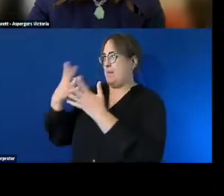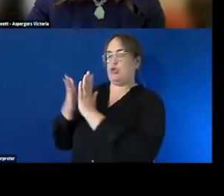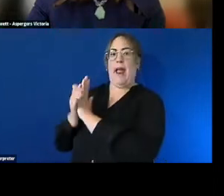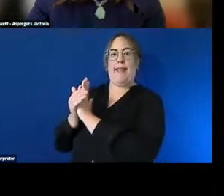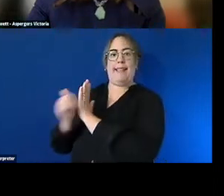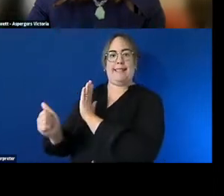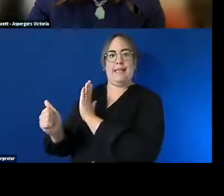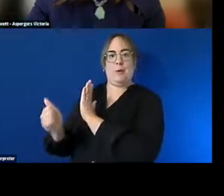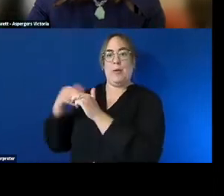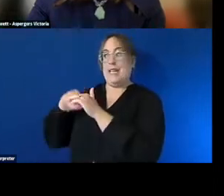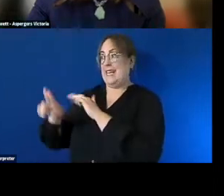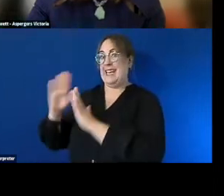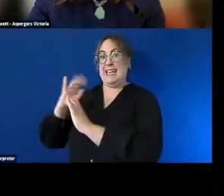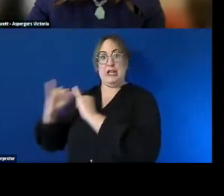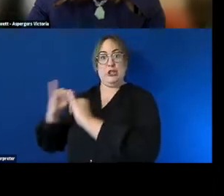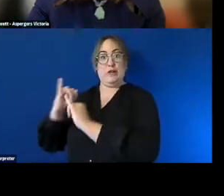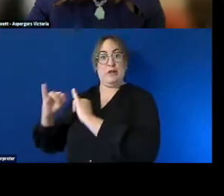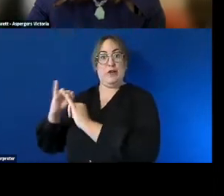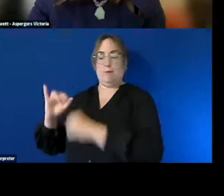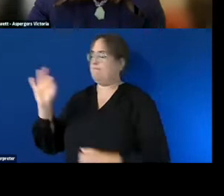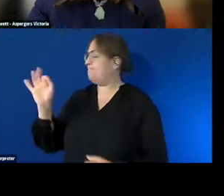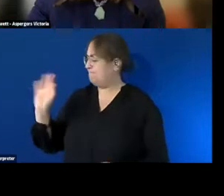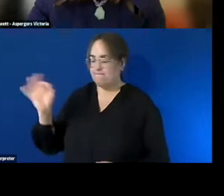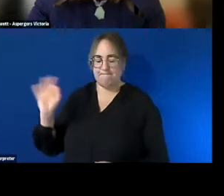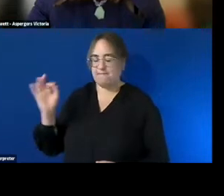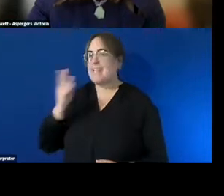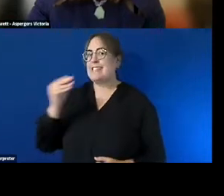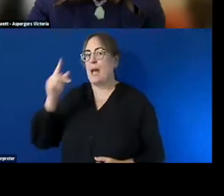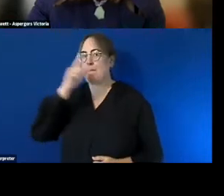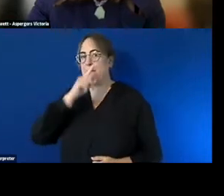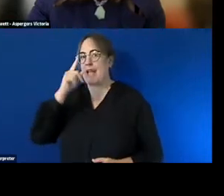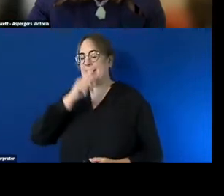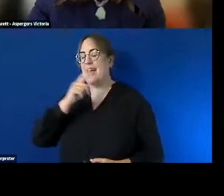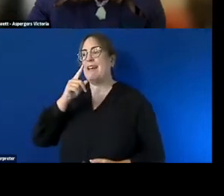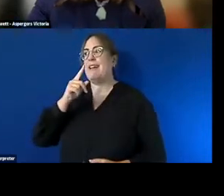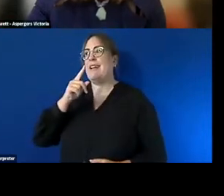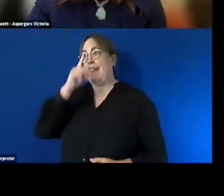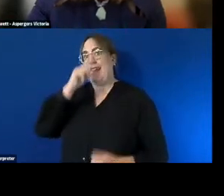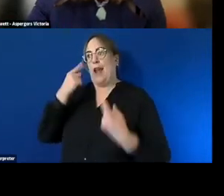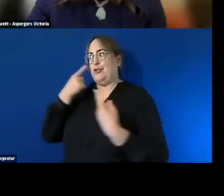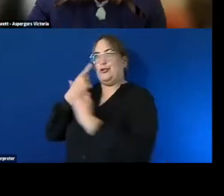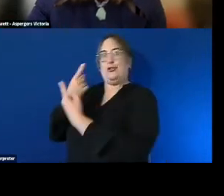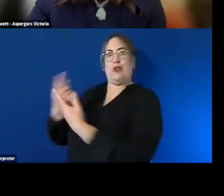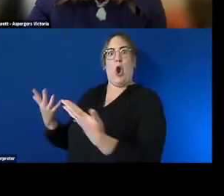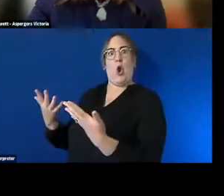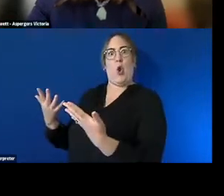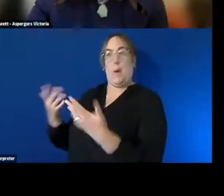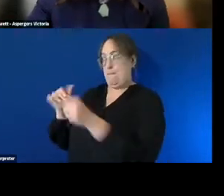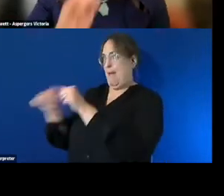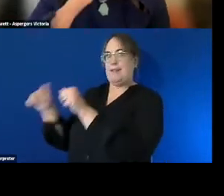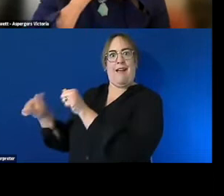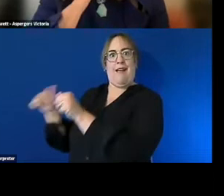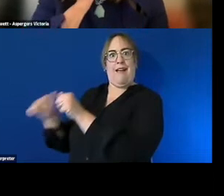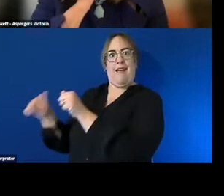experience in an interview some people might be better off showing you the demonstration i'm not a confident yeah i'm